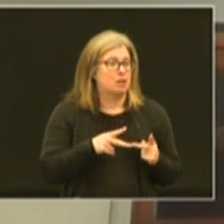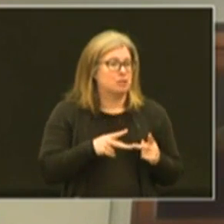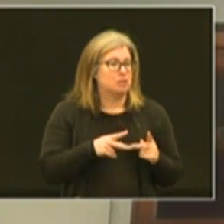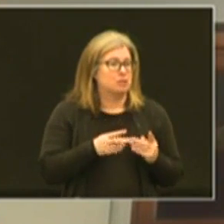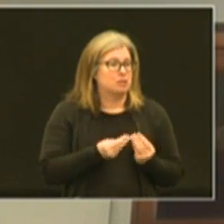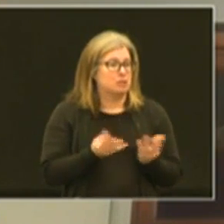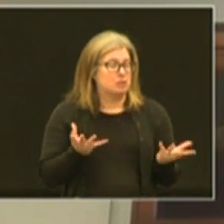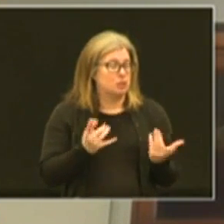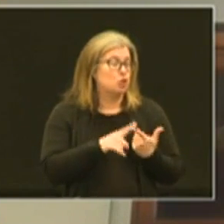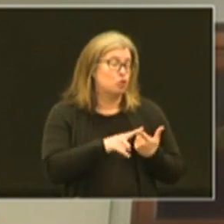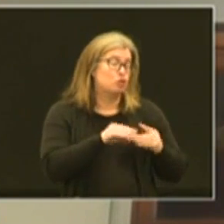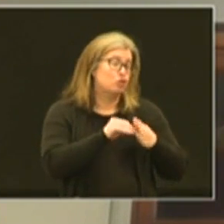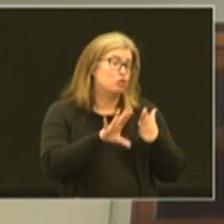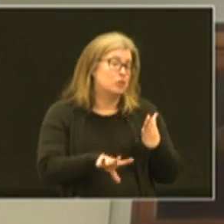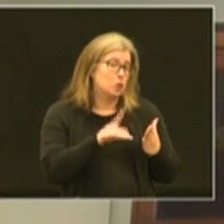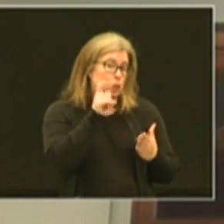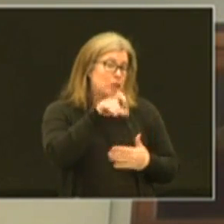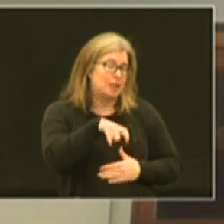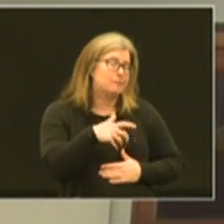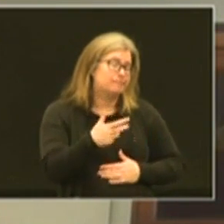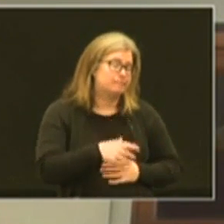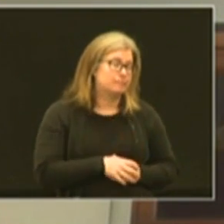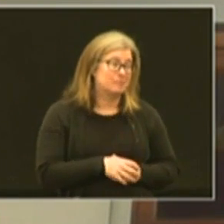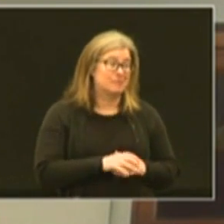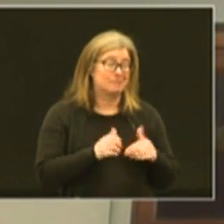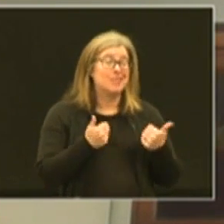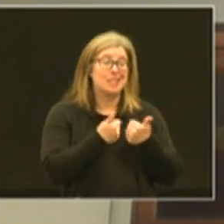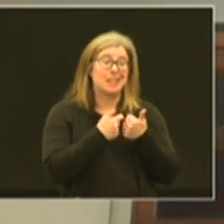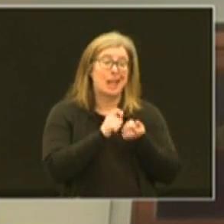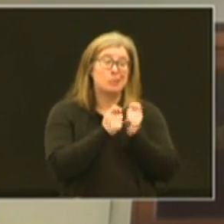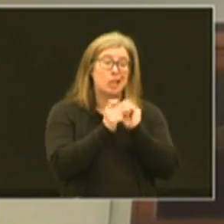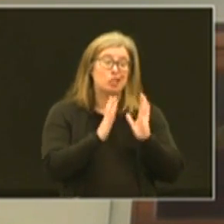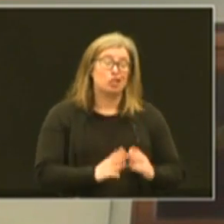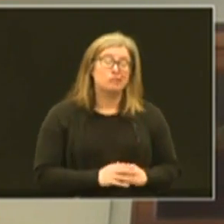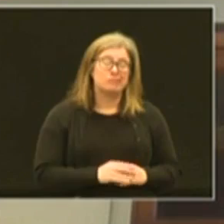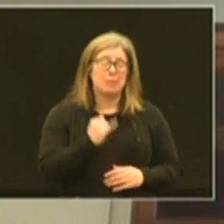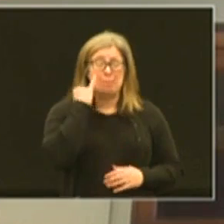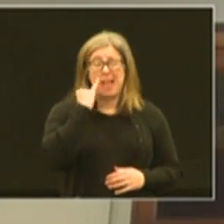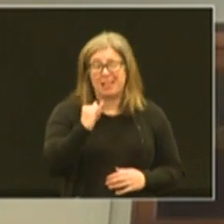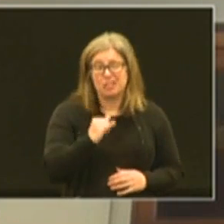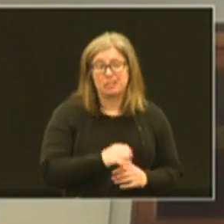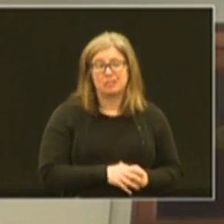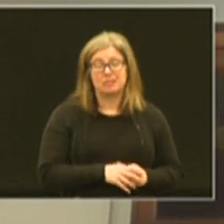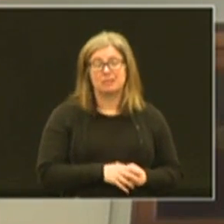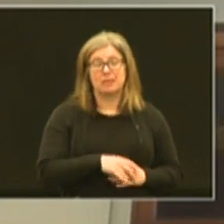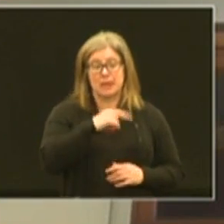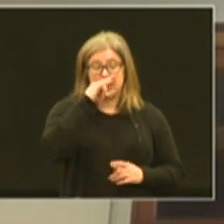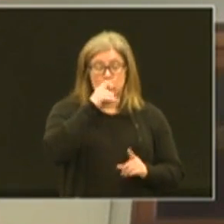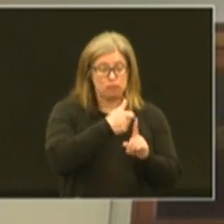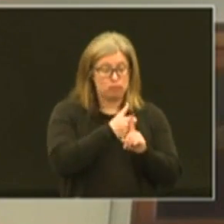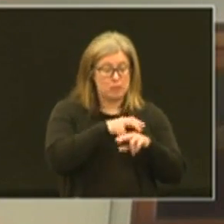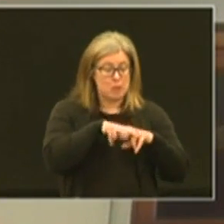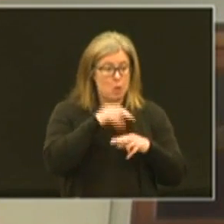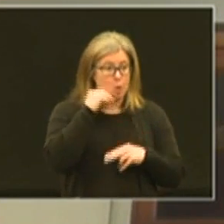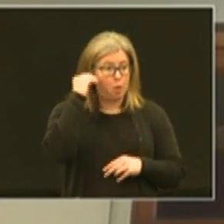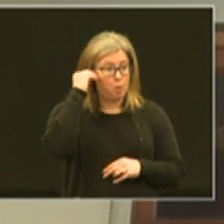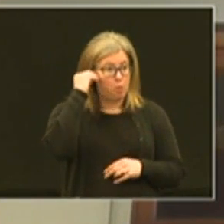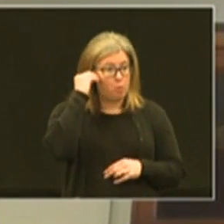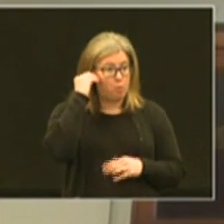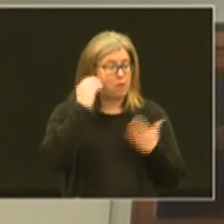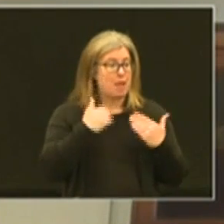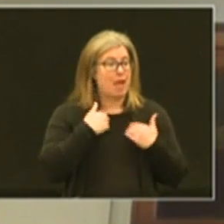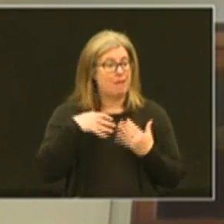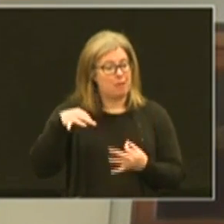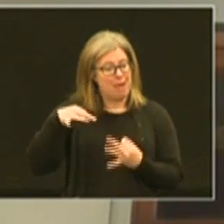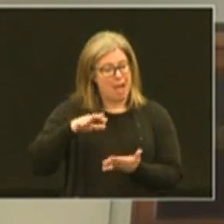to those students who need it so it's a game changer i mean imagine this you have a kid who is sitting at home who might